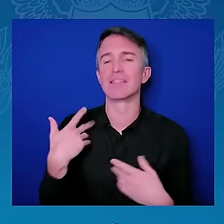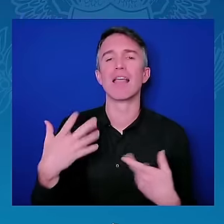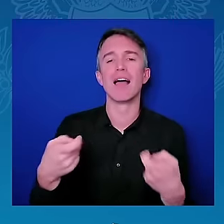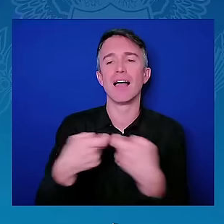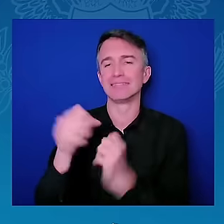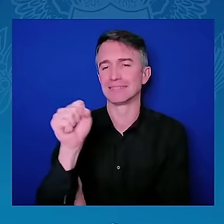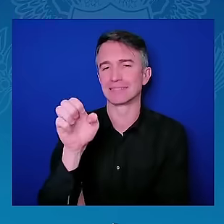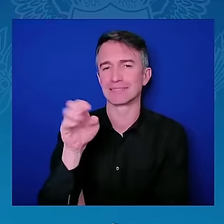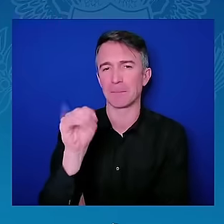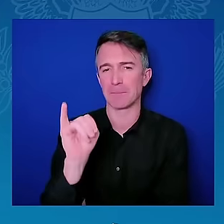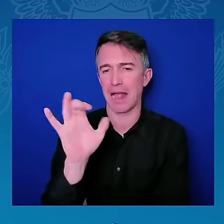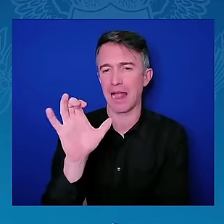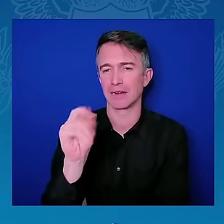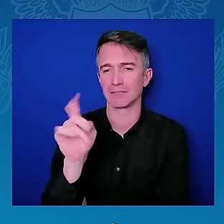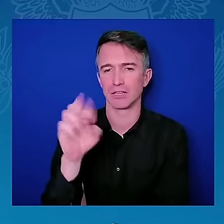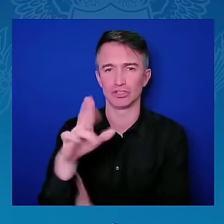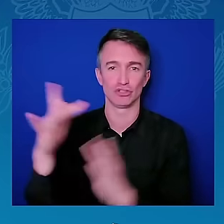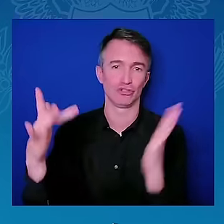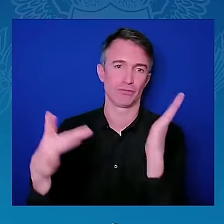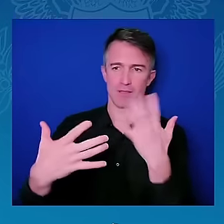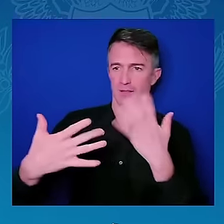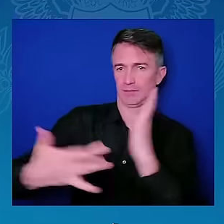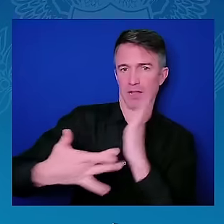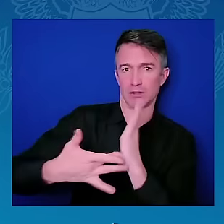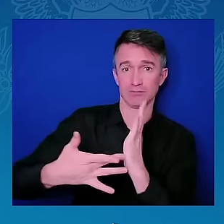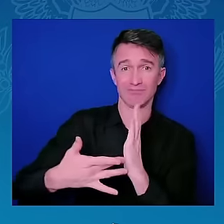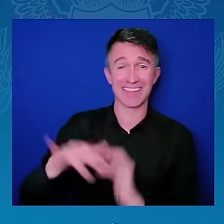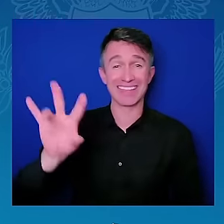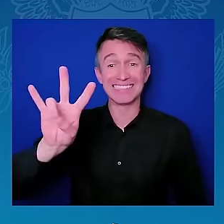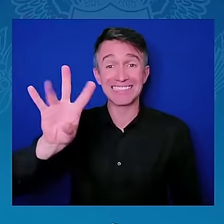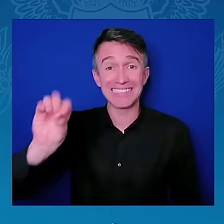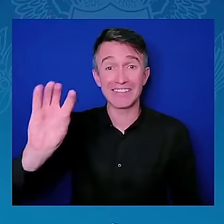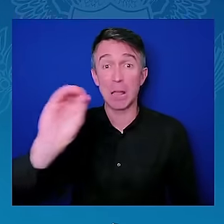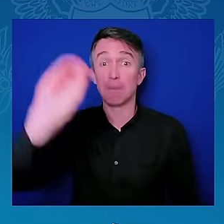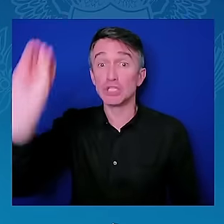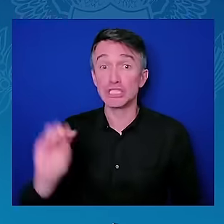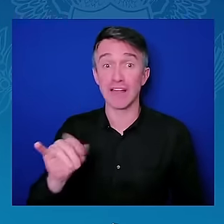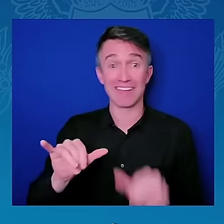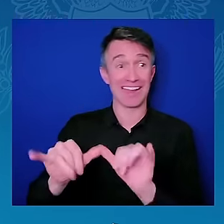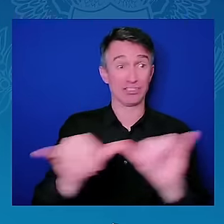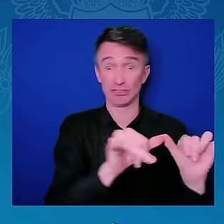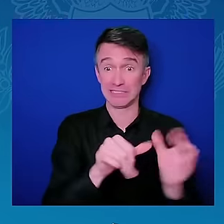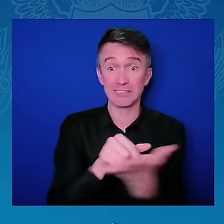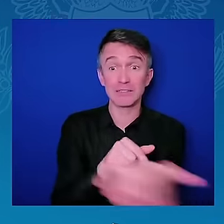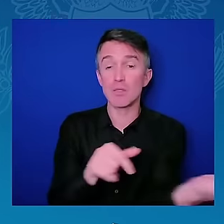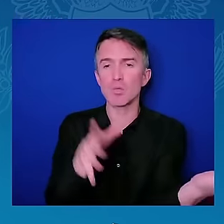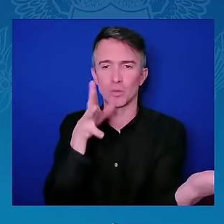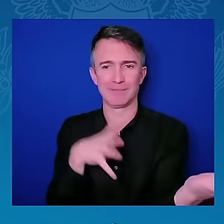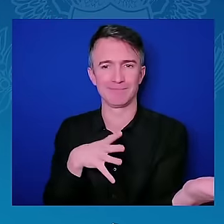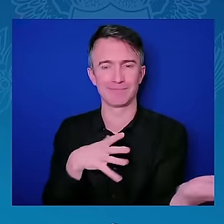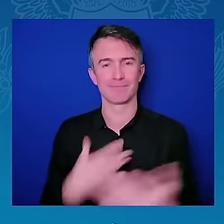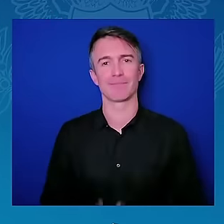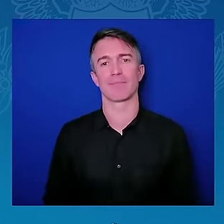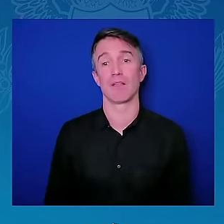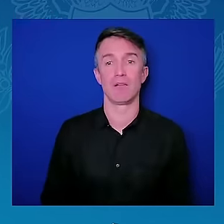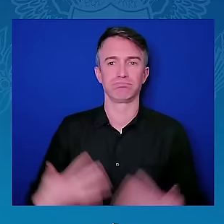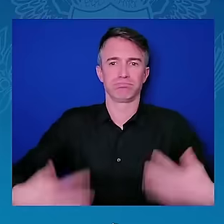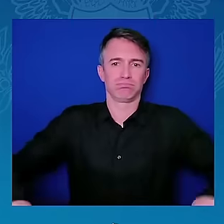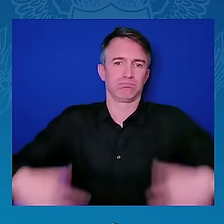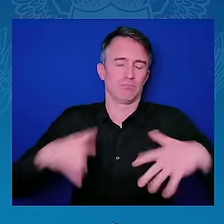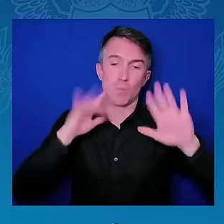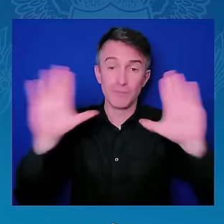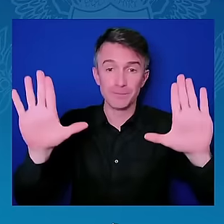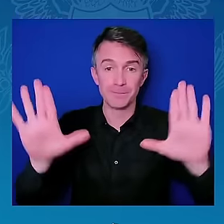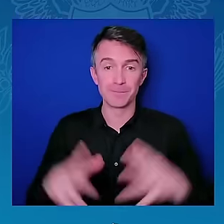So, I know how hard you've been working on the digital inclusion project, and I think, Tanae, you're going to talk a little bit about the progress that you've made